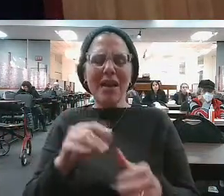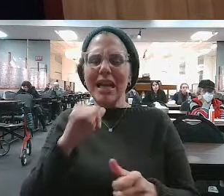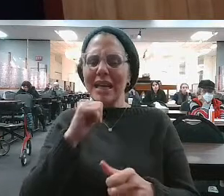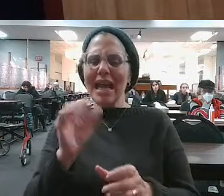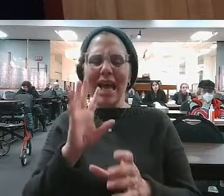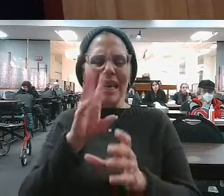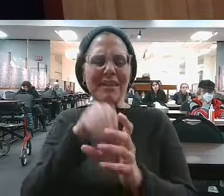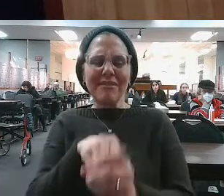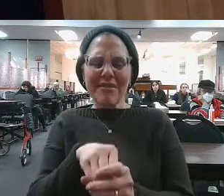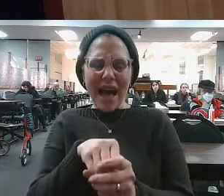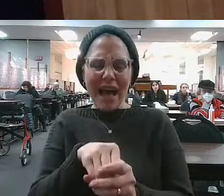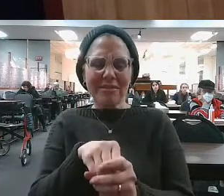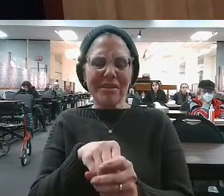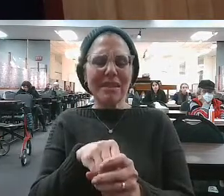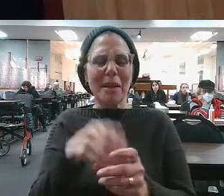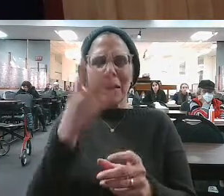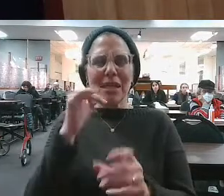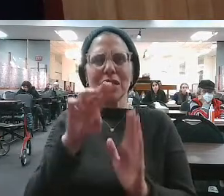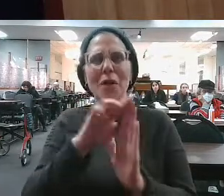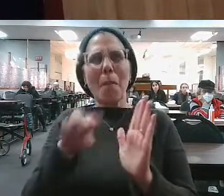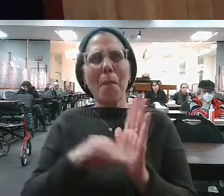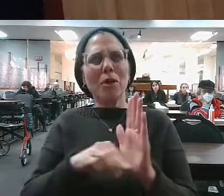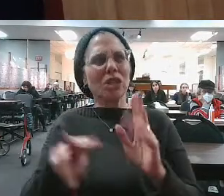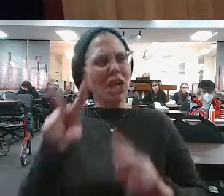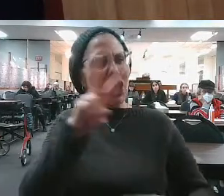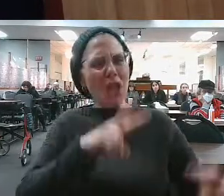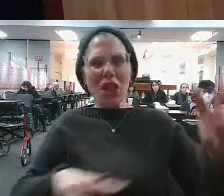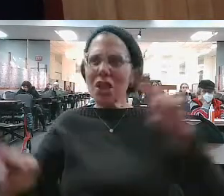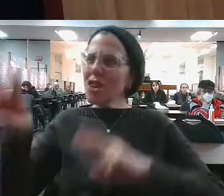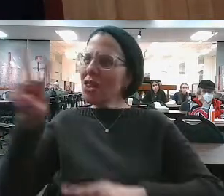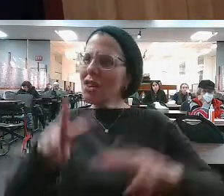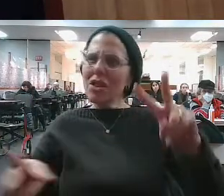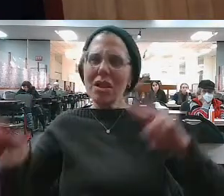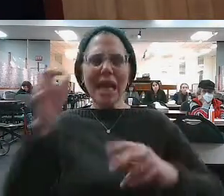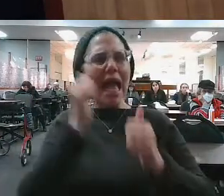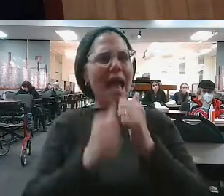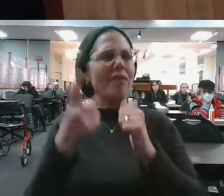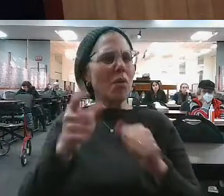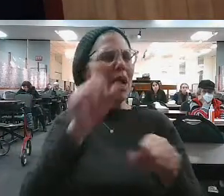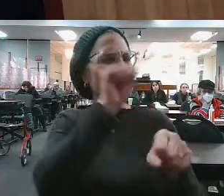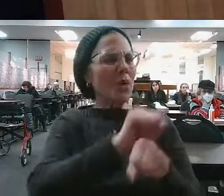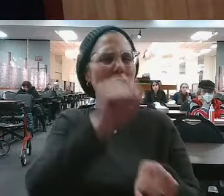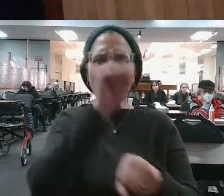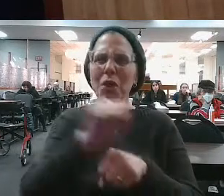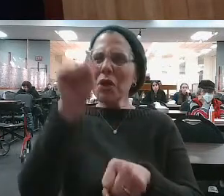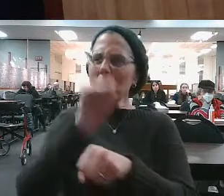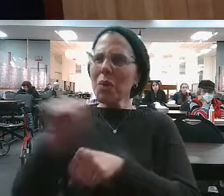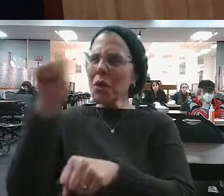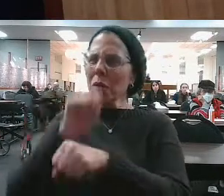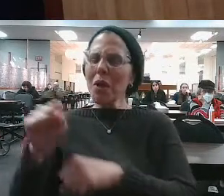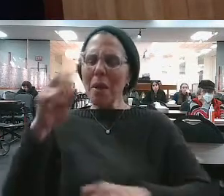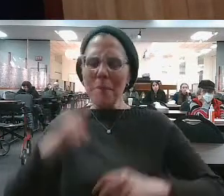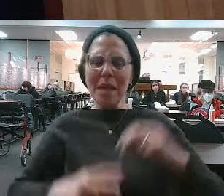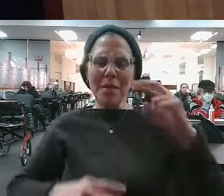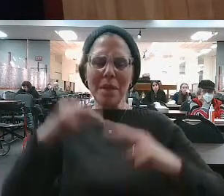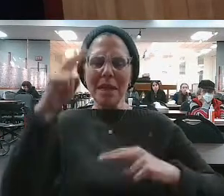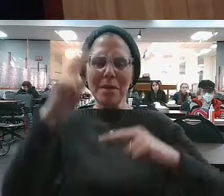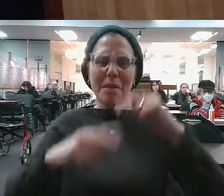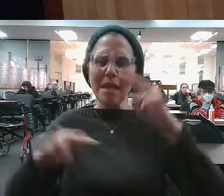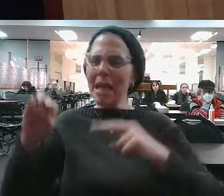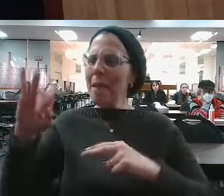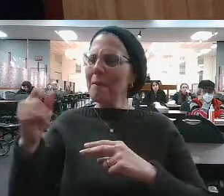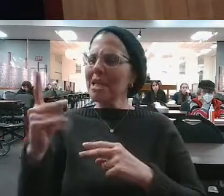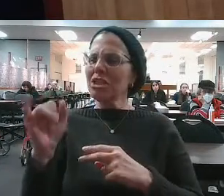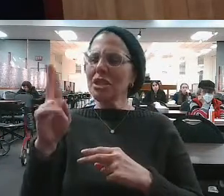Unnecessary. So the Cheshwara says, Moshe, there's nothing further from the truth. Here's your purpose.